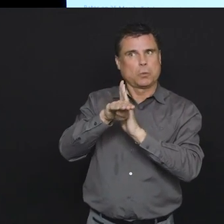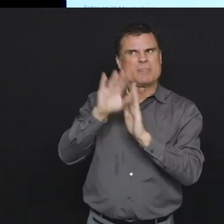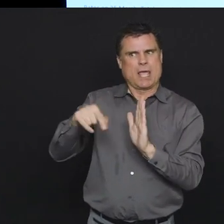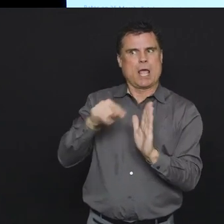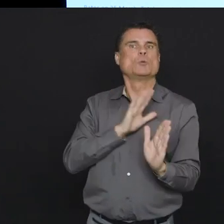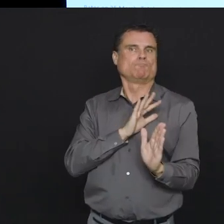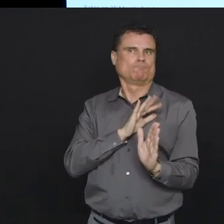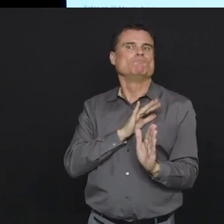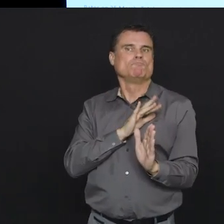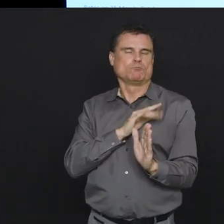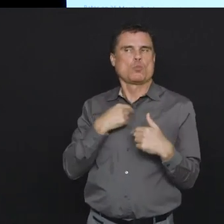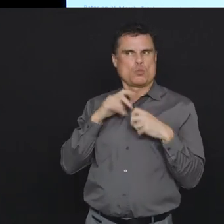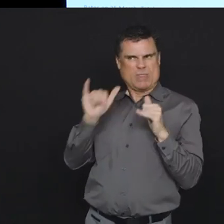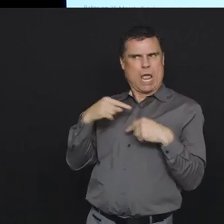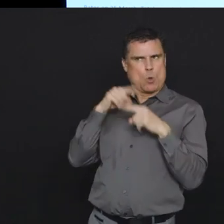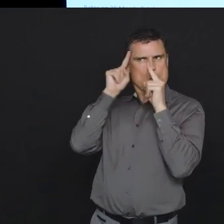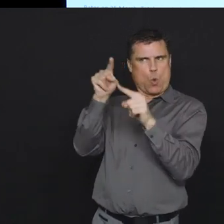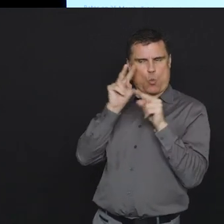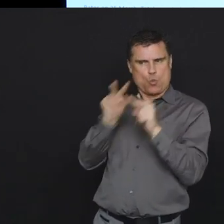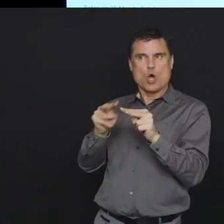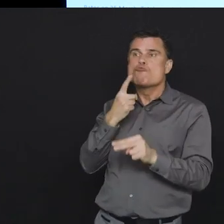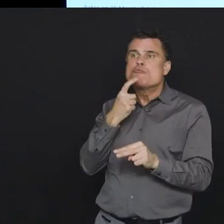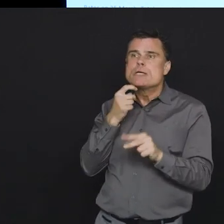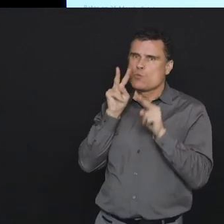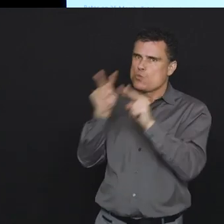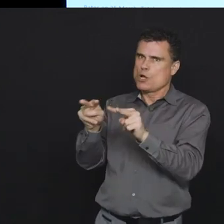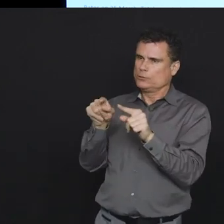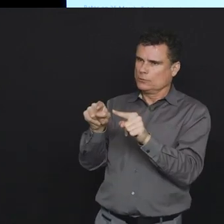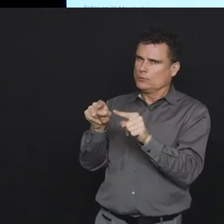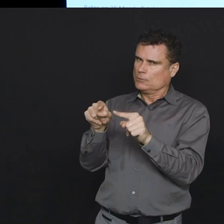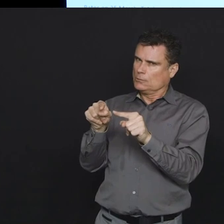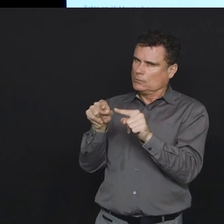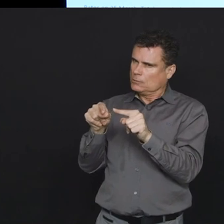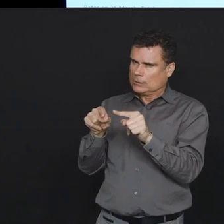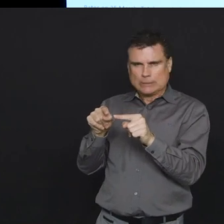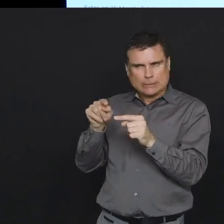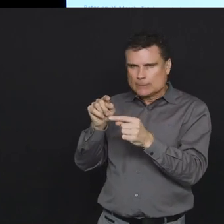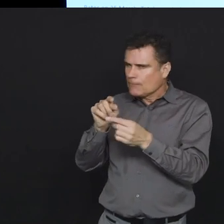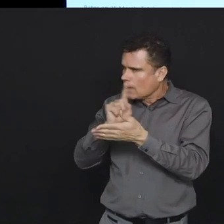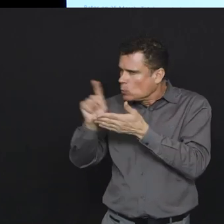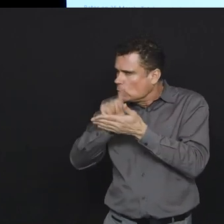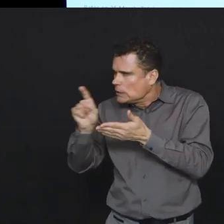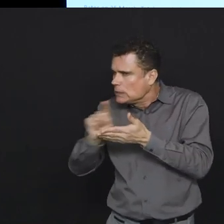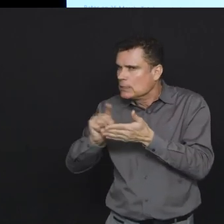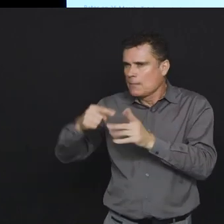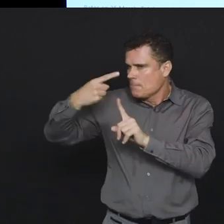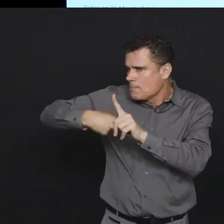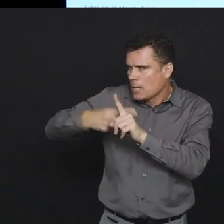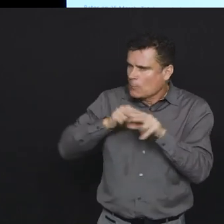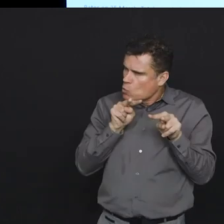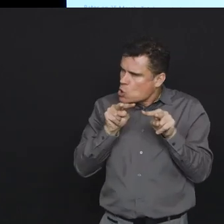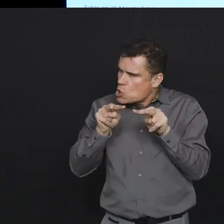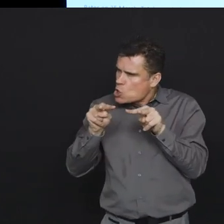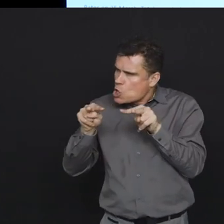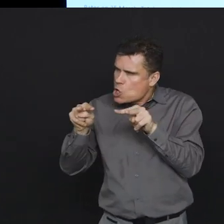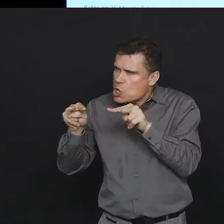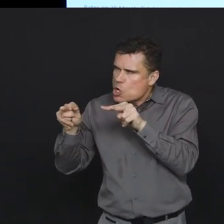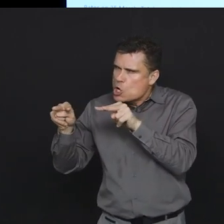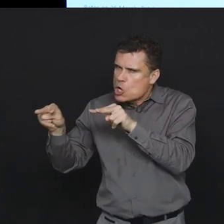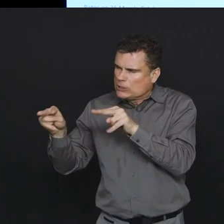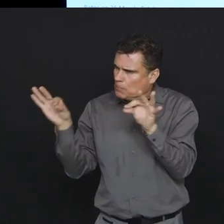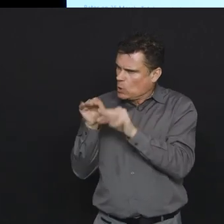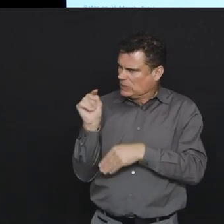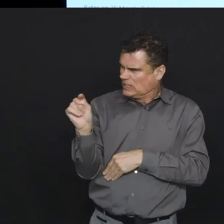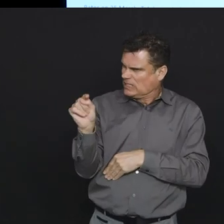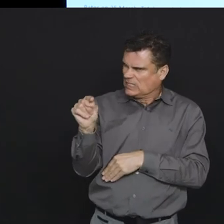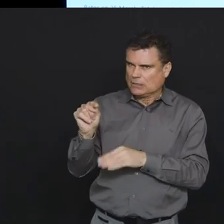our trajectory as well. So that is the part that I'm going to be watching very very carefully over the next coming weeks to